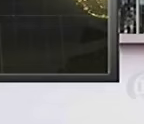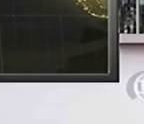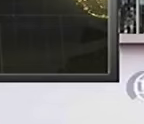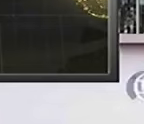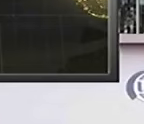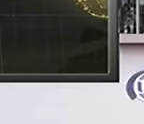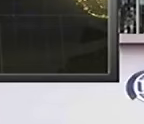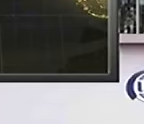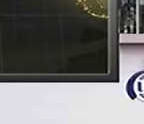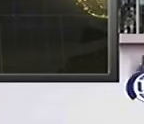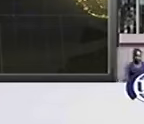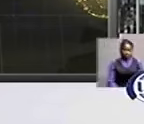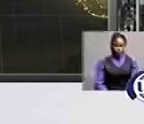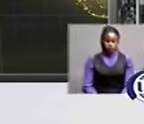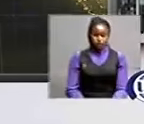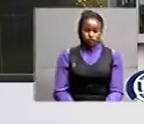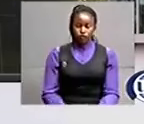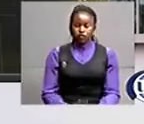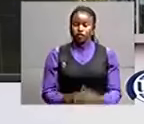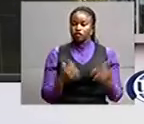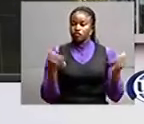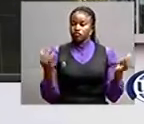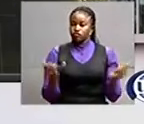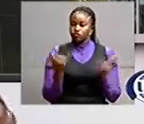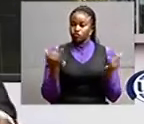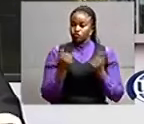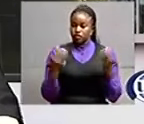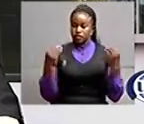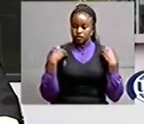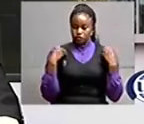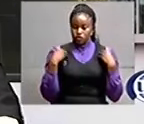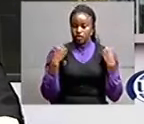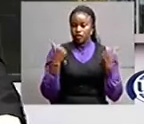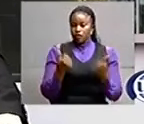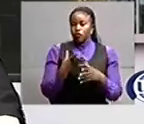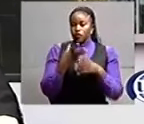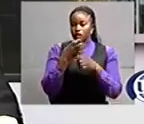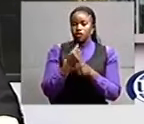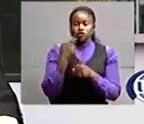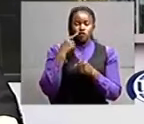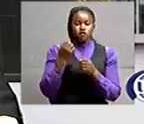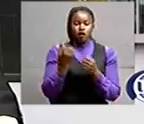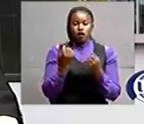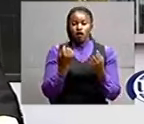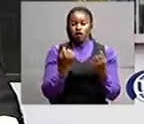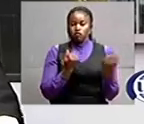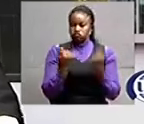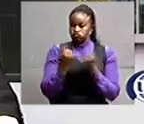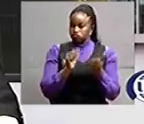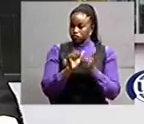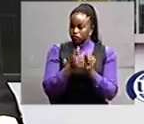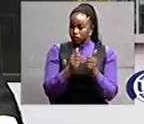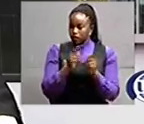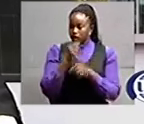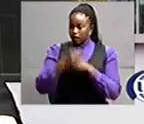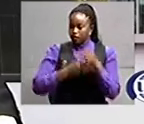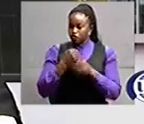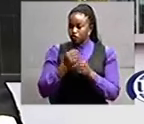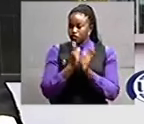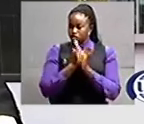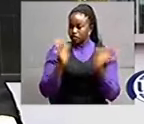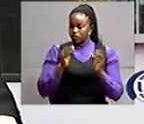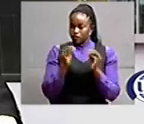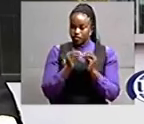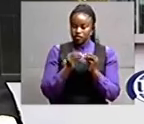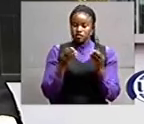sports news now and a federation of motor sports clubs in uganda has during its annual general meeting elected new office bearers